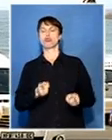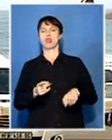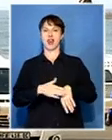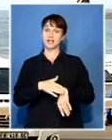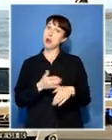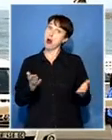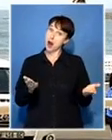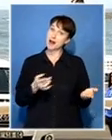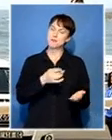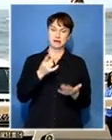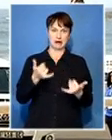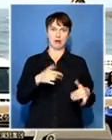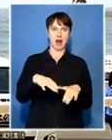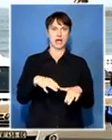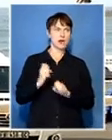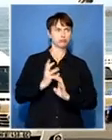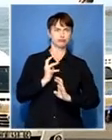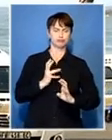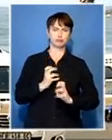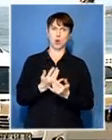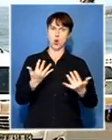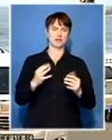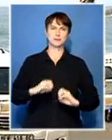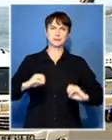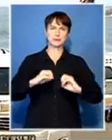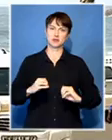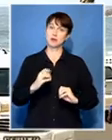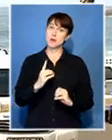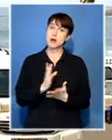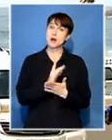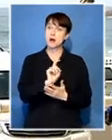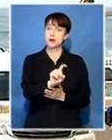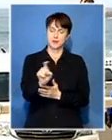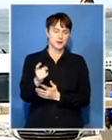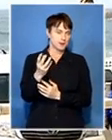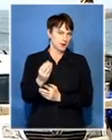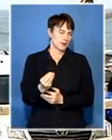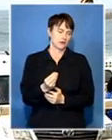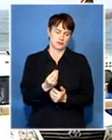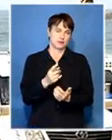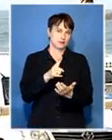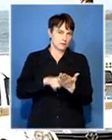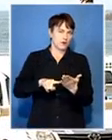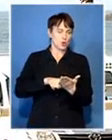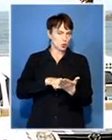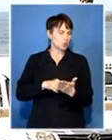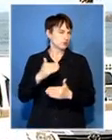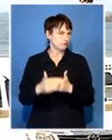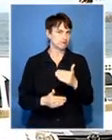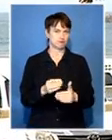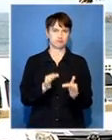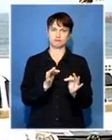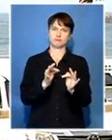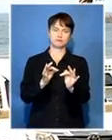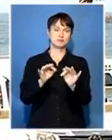around here but voting is continuing very well in many many parts of our province people are continuing